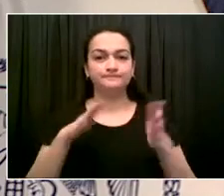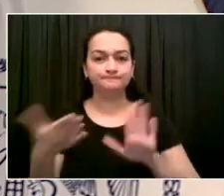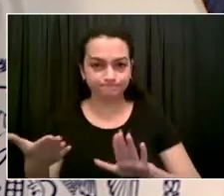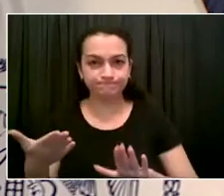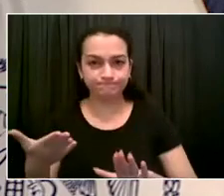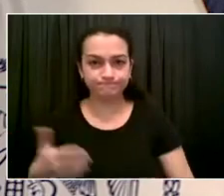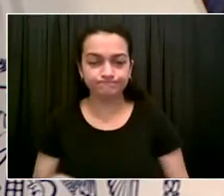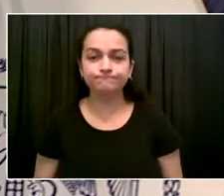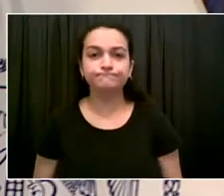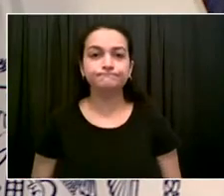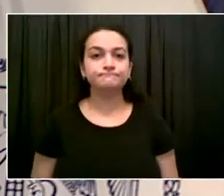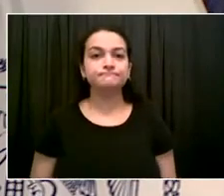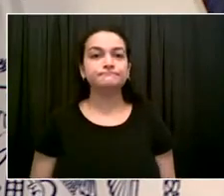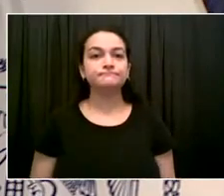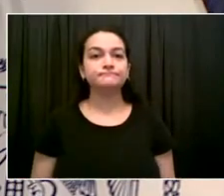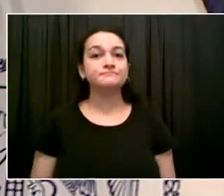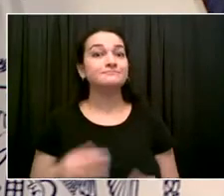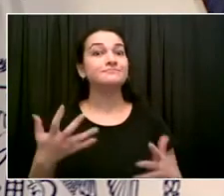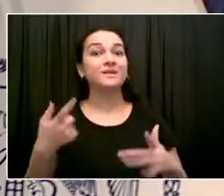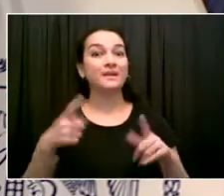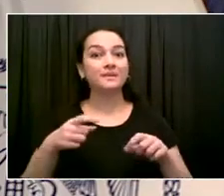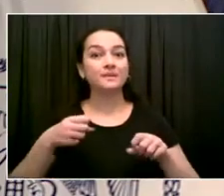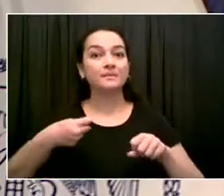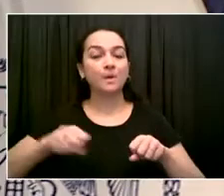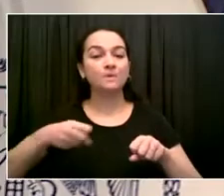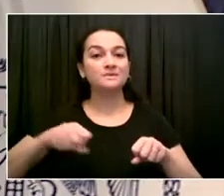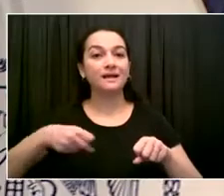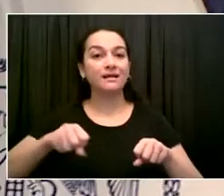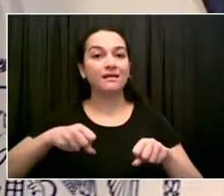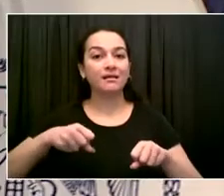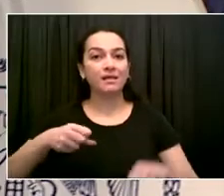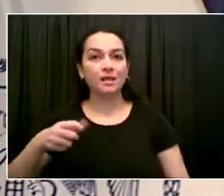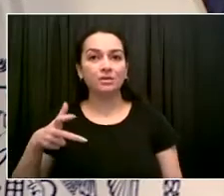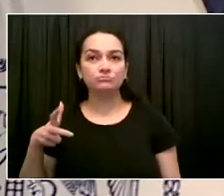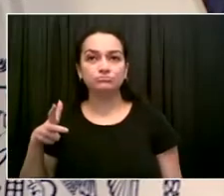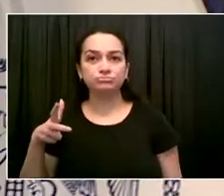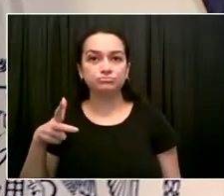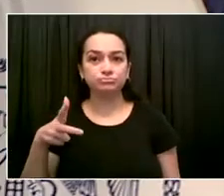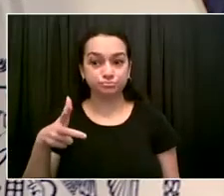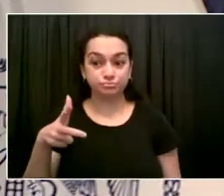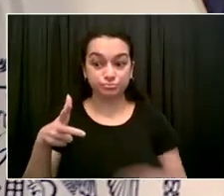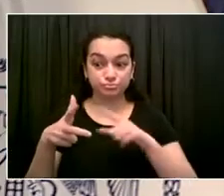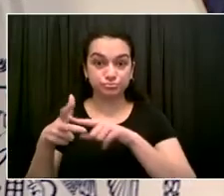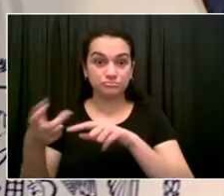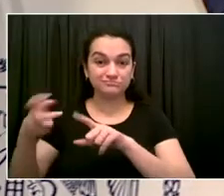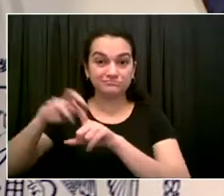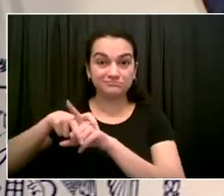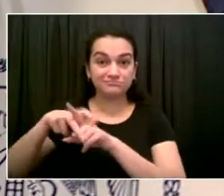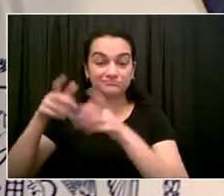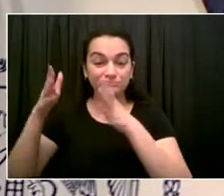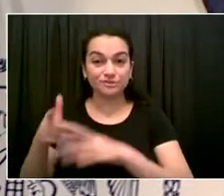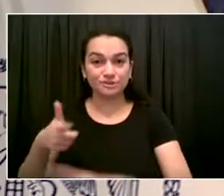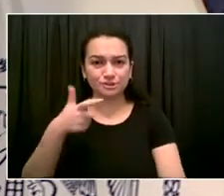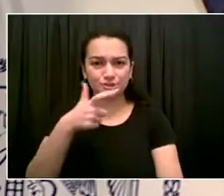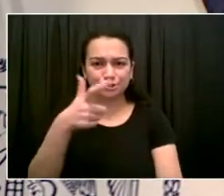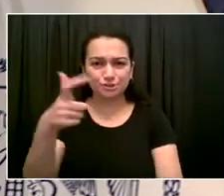vehicles. And I was wondering, is there a way that you can address or regulate or ban their use?